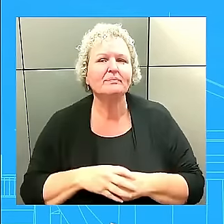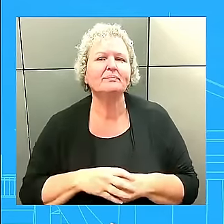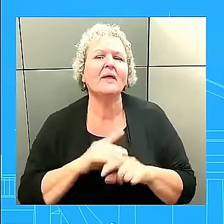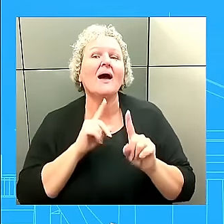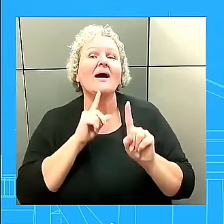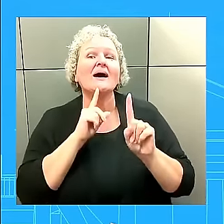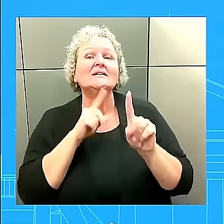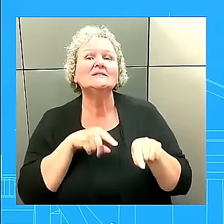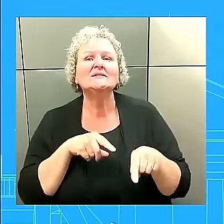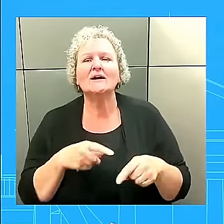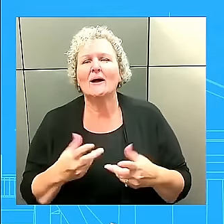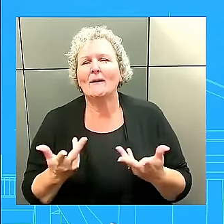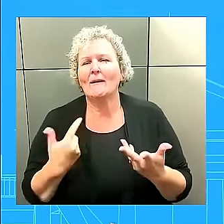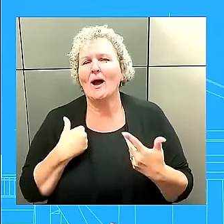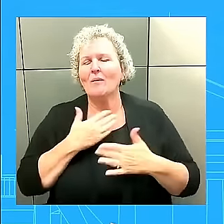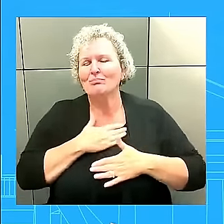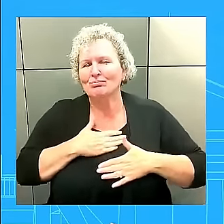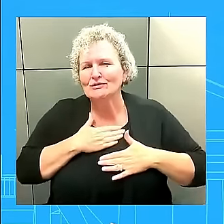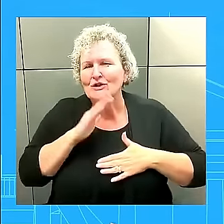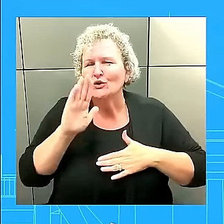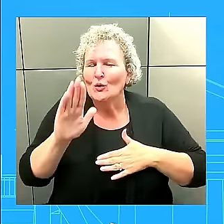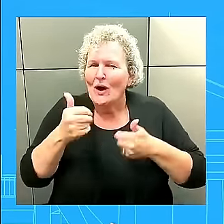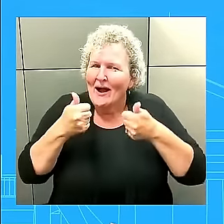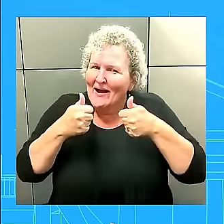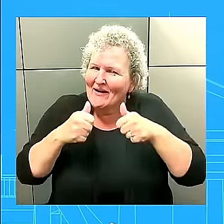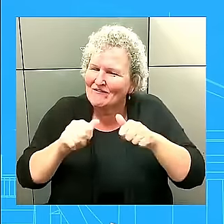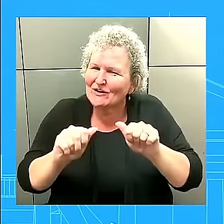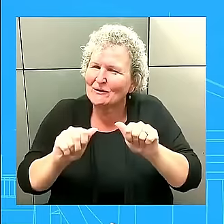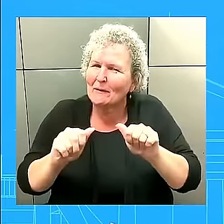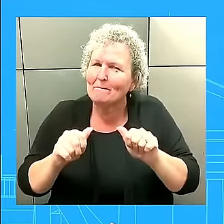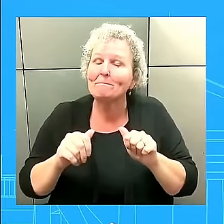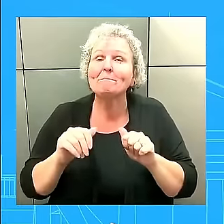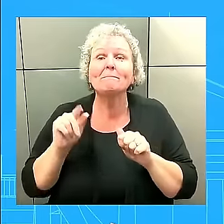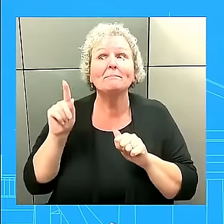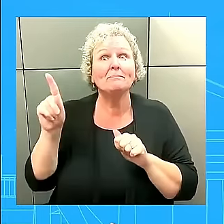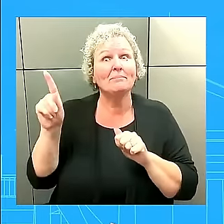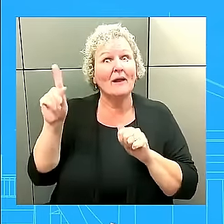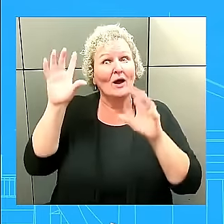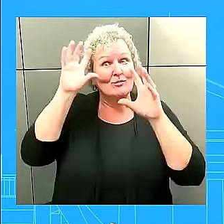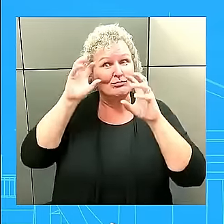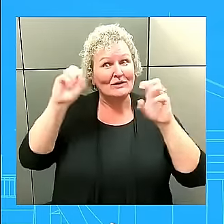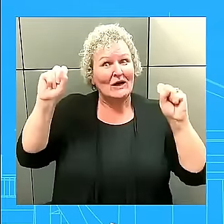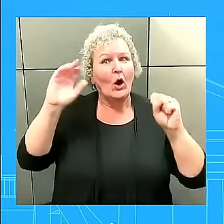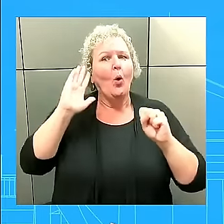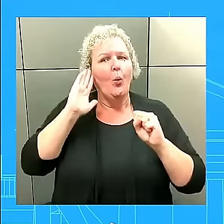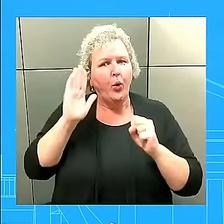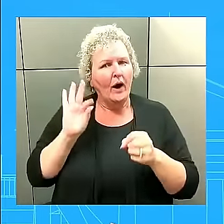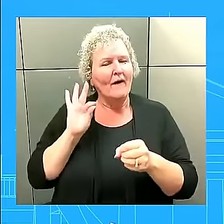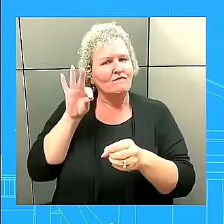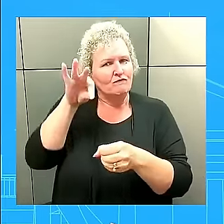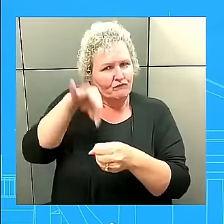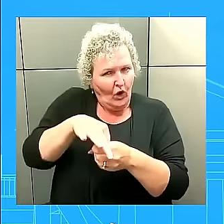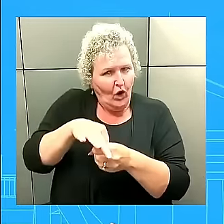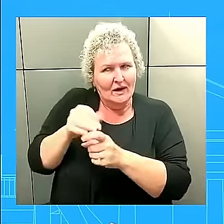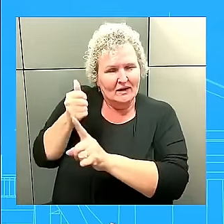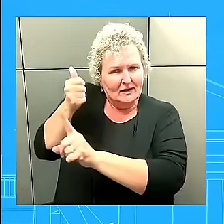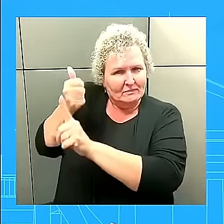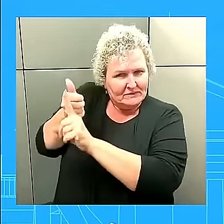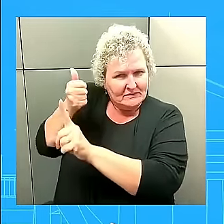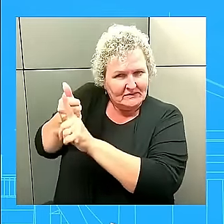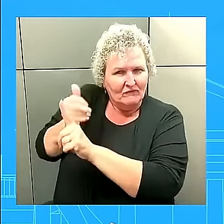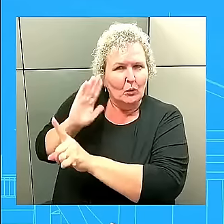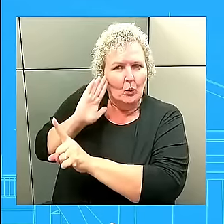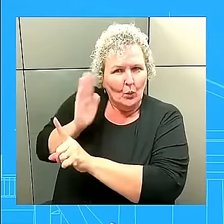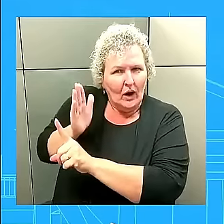president, I could say for sure, the president is looking forward to casting his ballot. And when we have more to share about his schedule. mean,